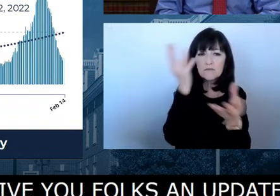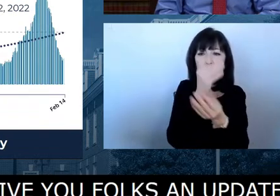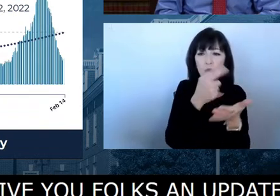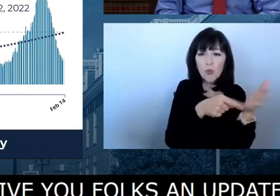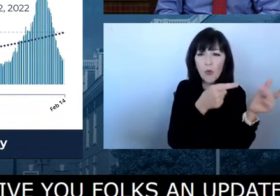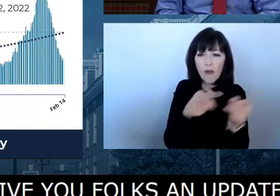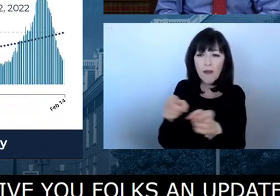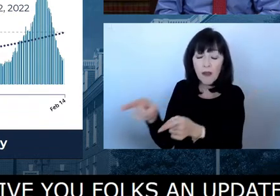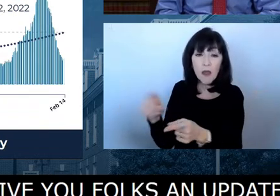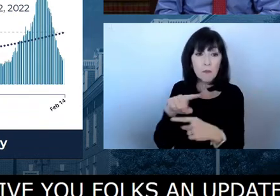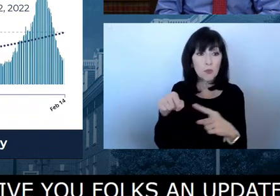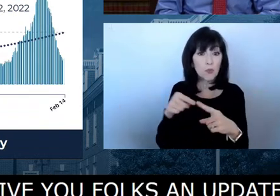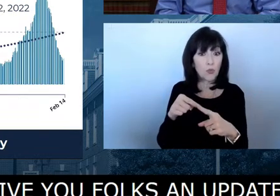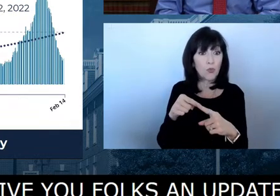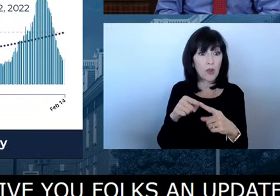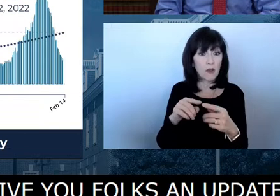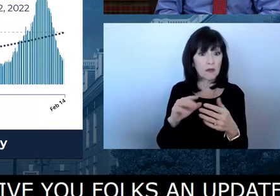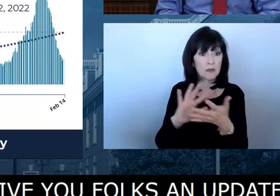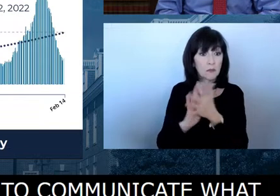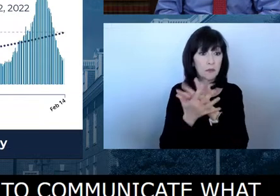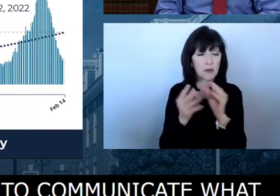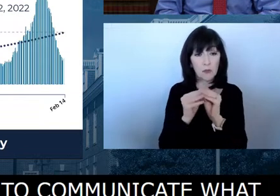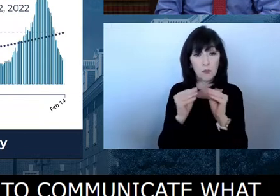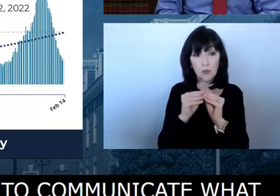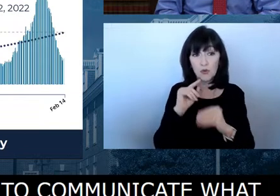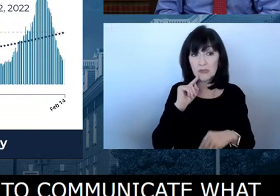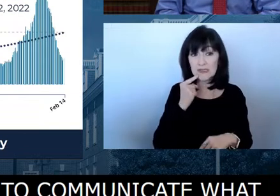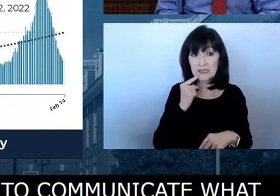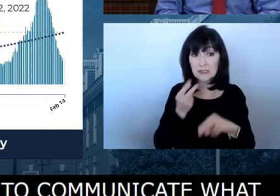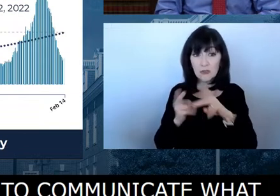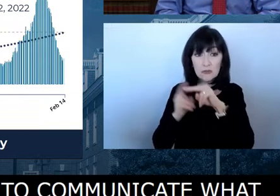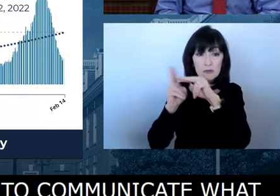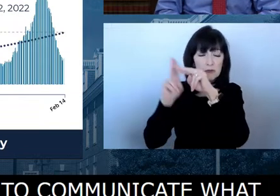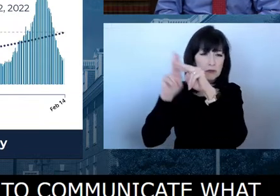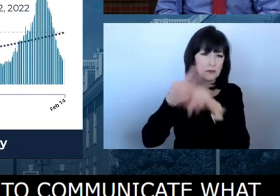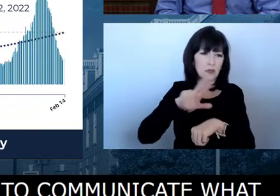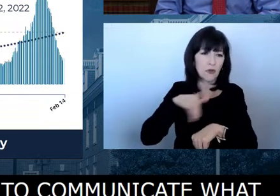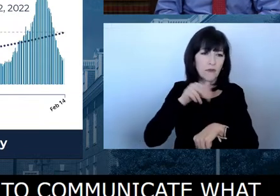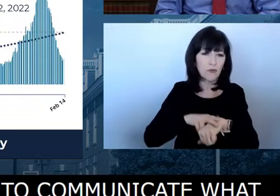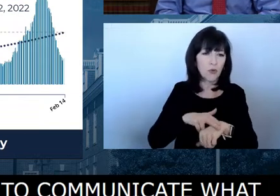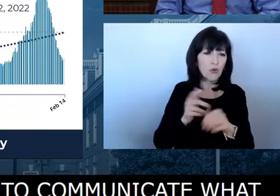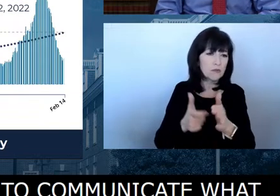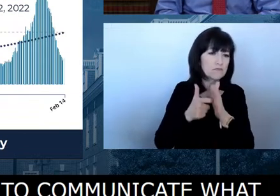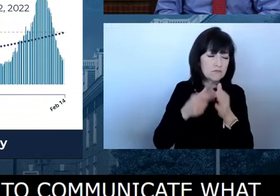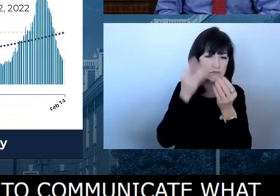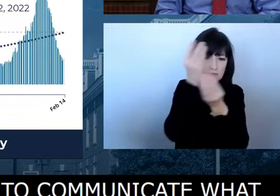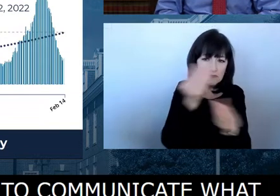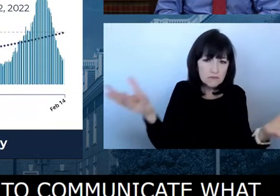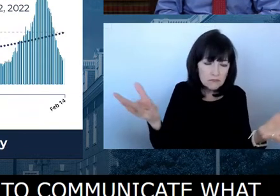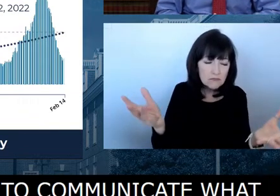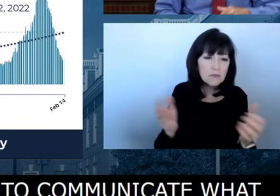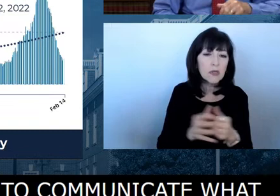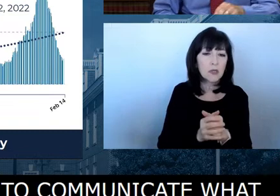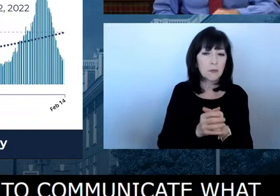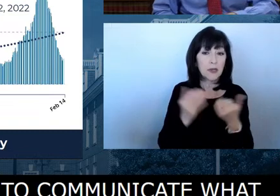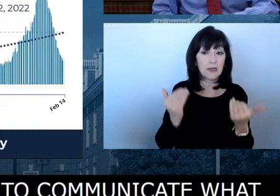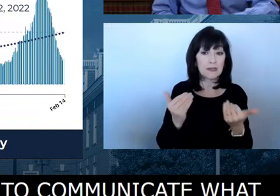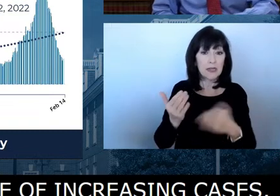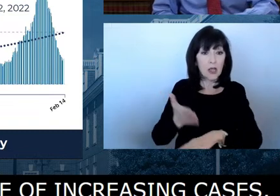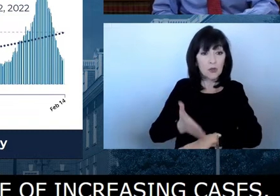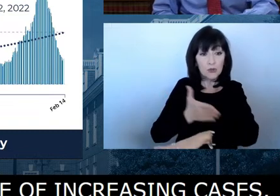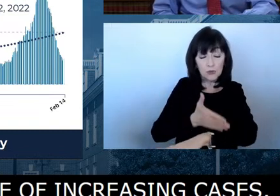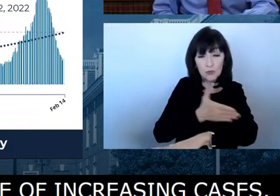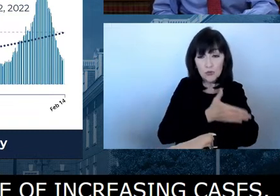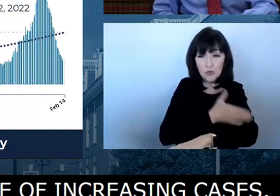what we need to do to protect our senior citizens, what we need to do in public spaces to protect one